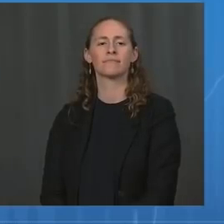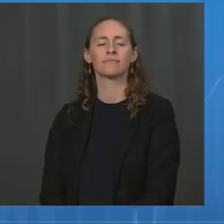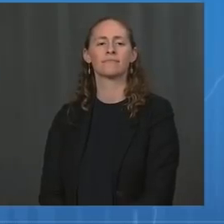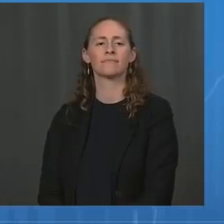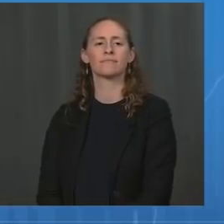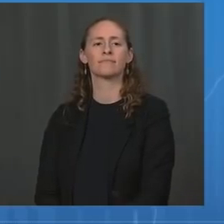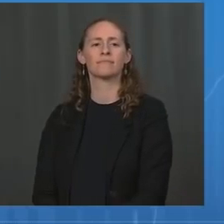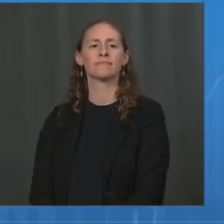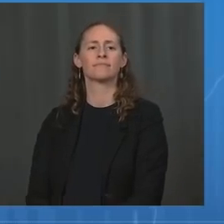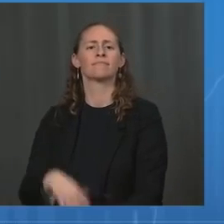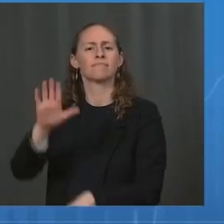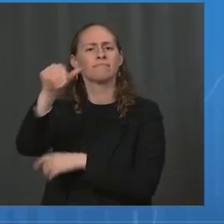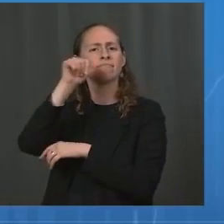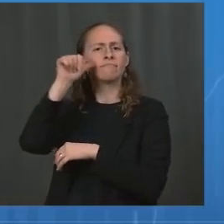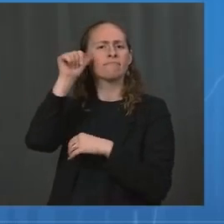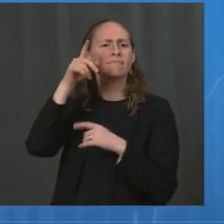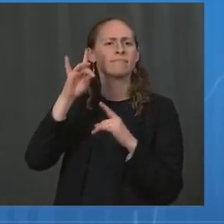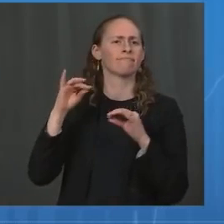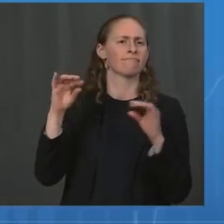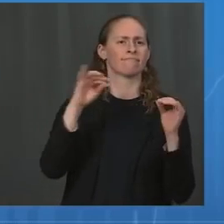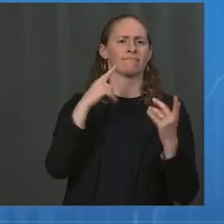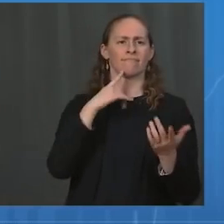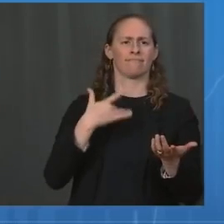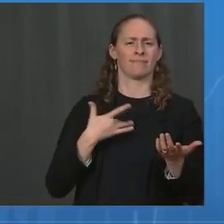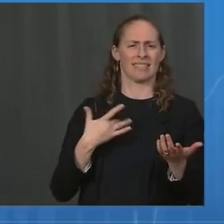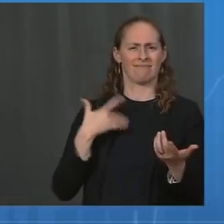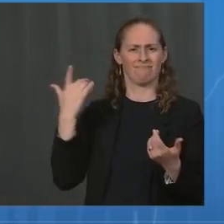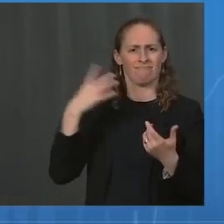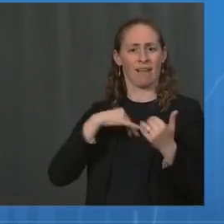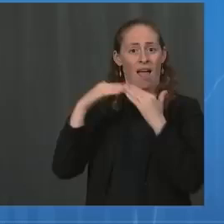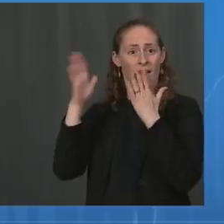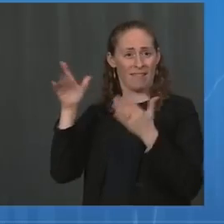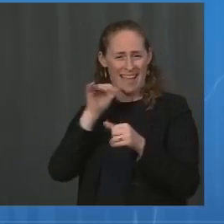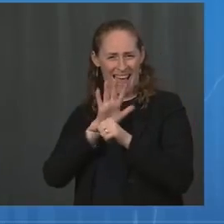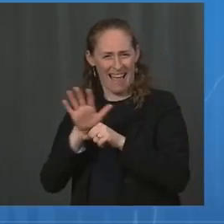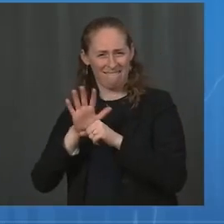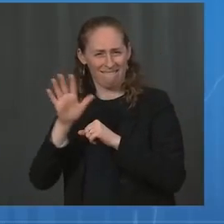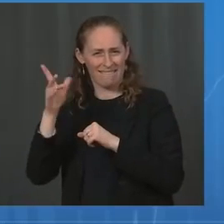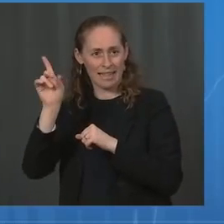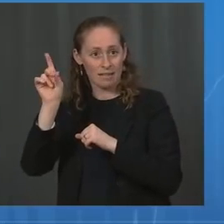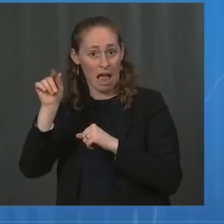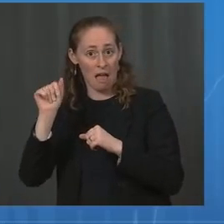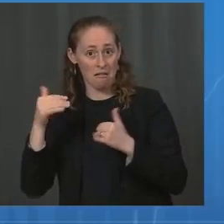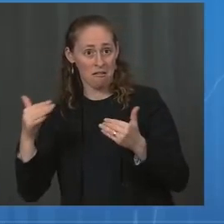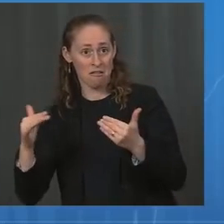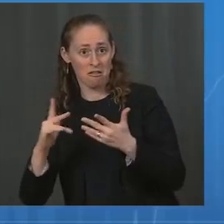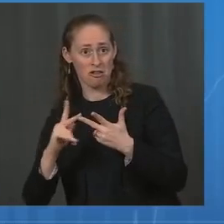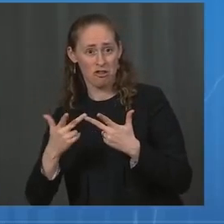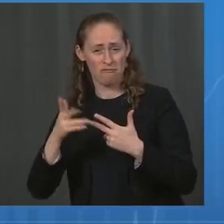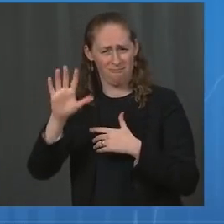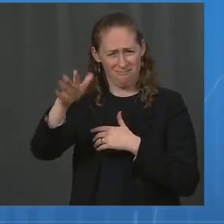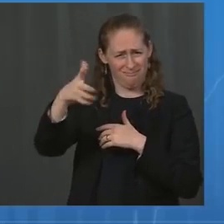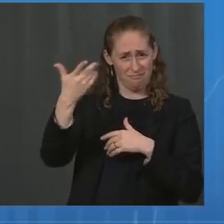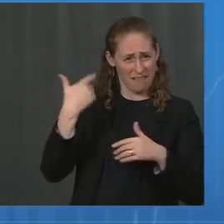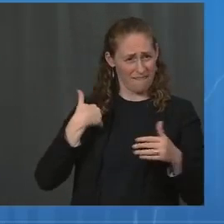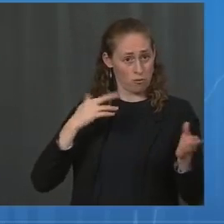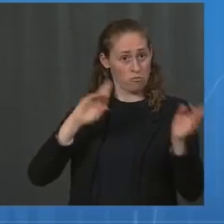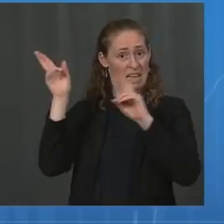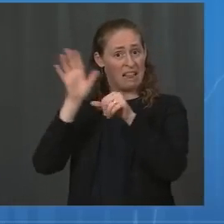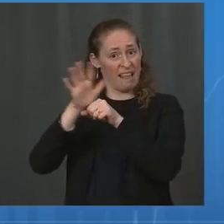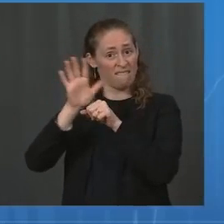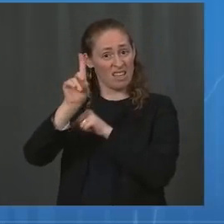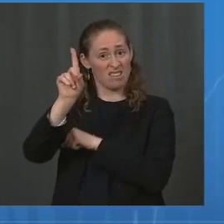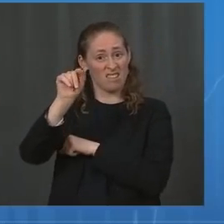recommend boosters. I'm wondering if you're confident that enough data will be available by September 20th to reassure and back that decision?